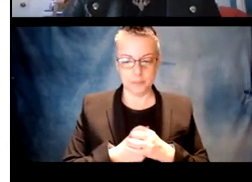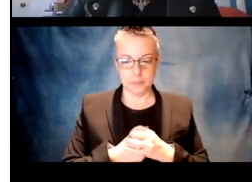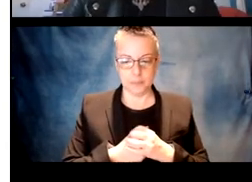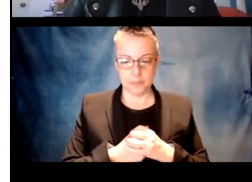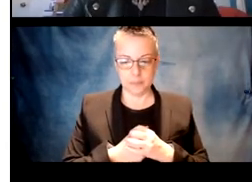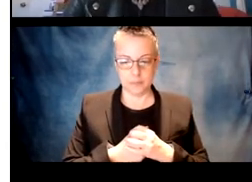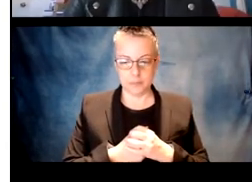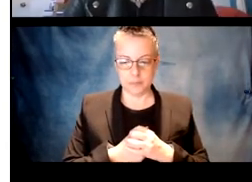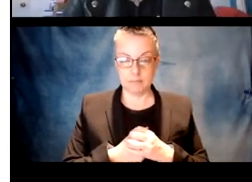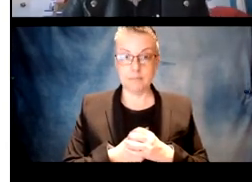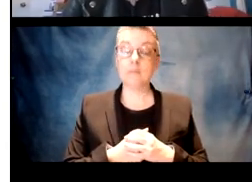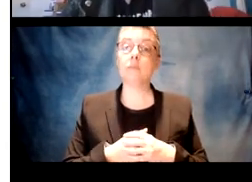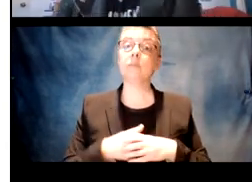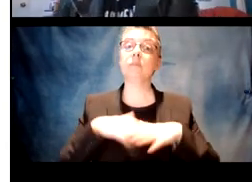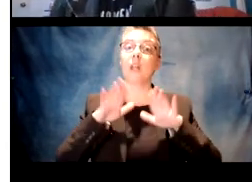Okay.